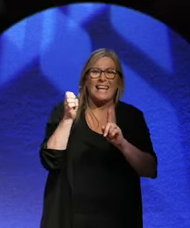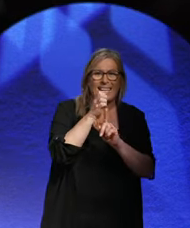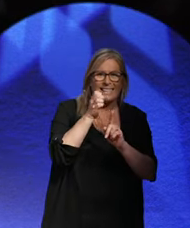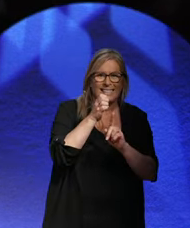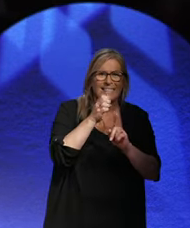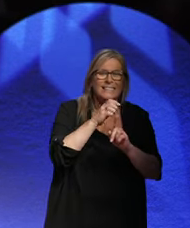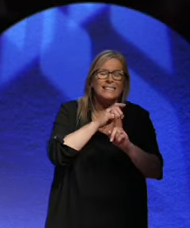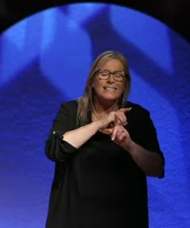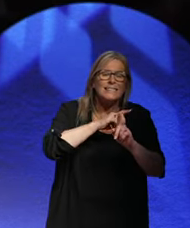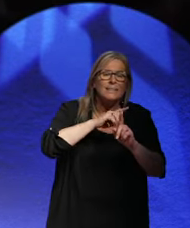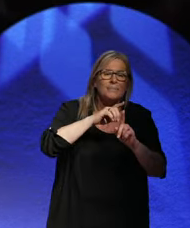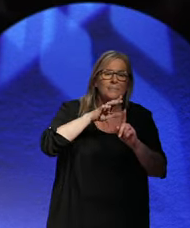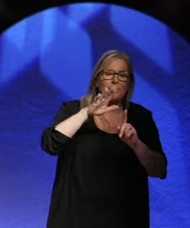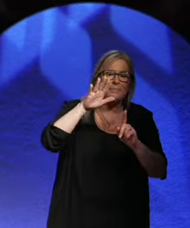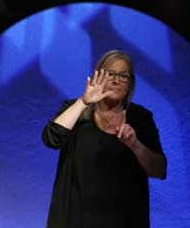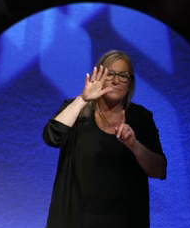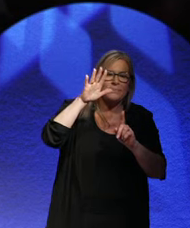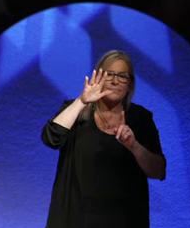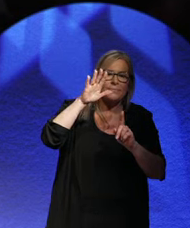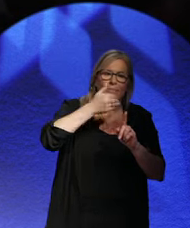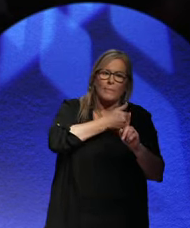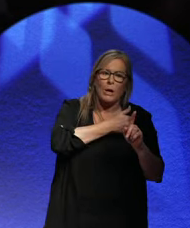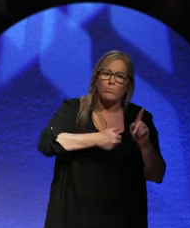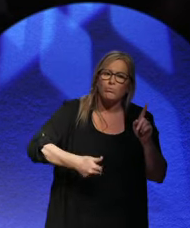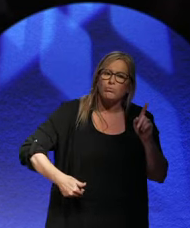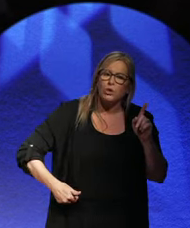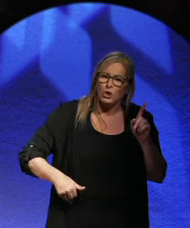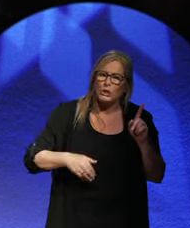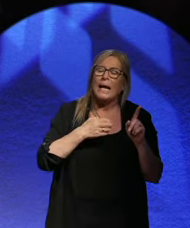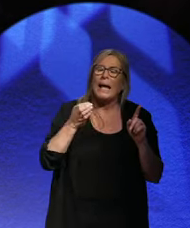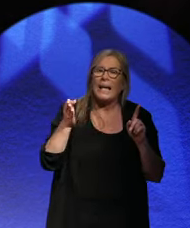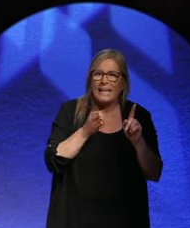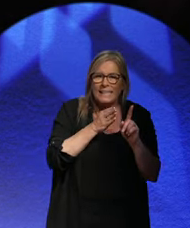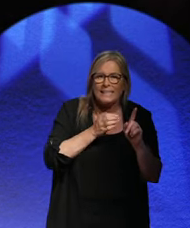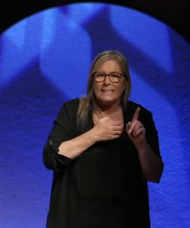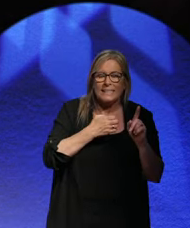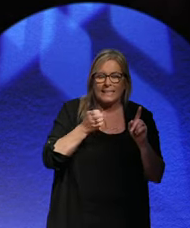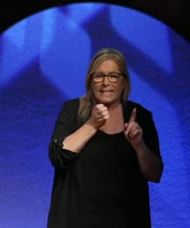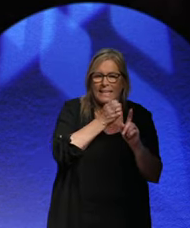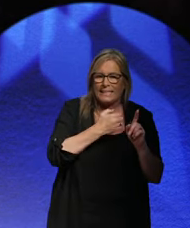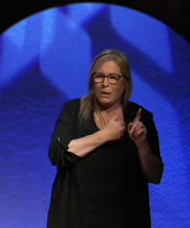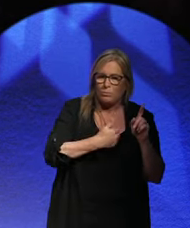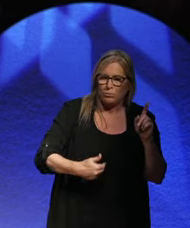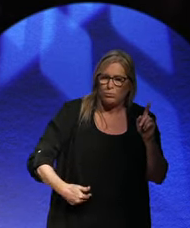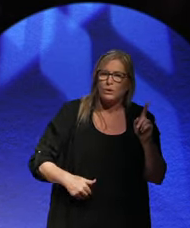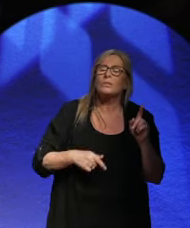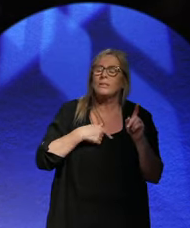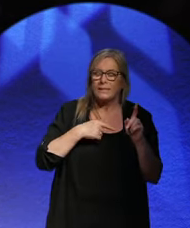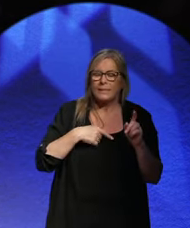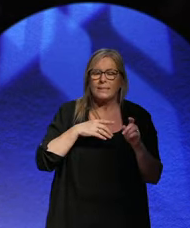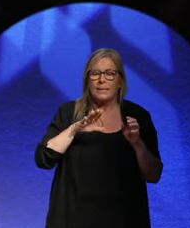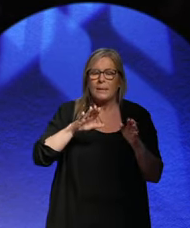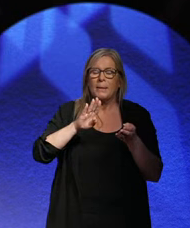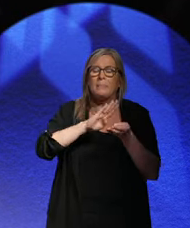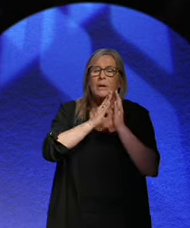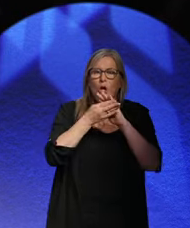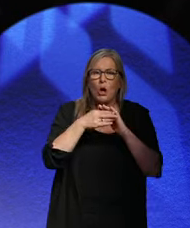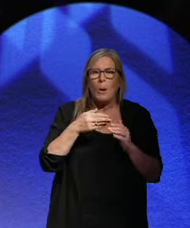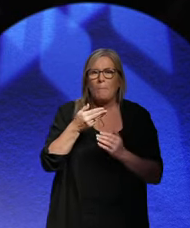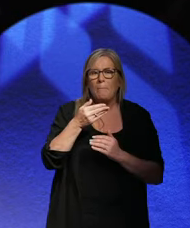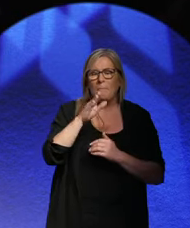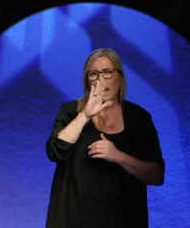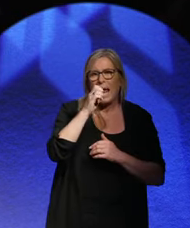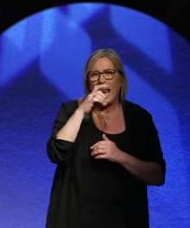Prussia and turned Danzig, which had been a German port, into a League of Nations port as well. All